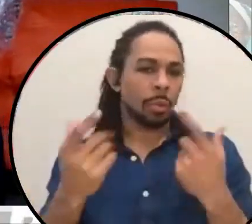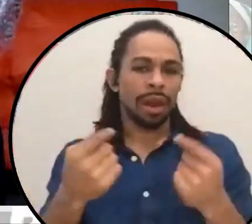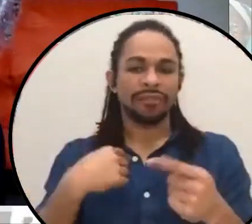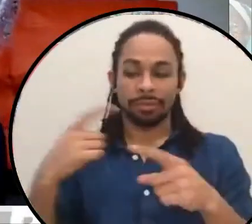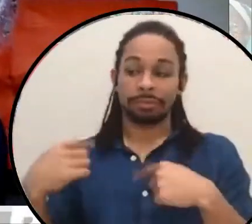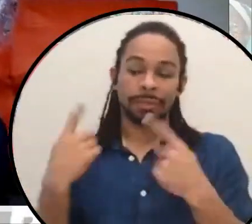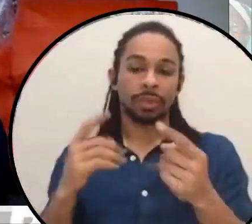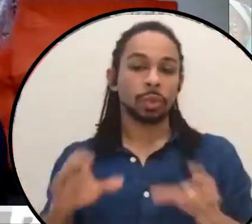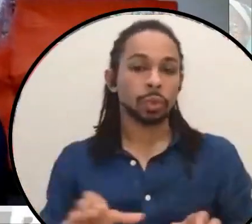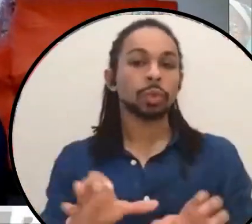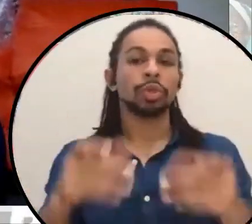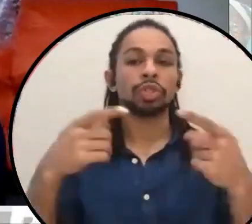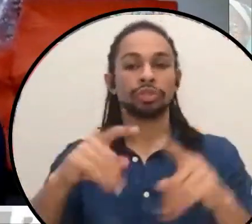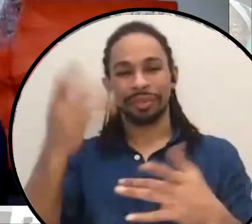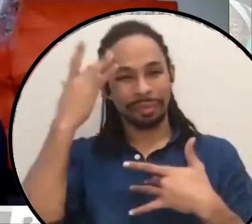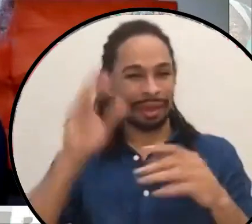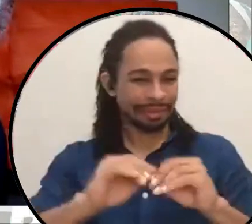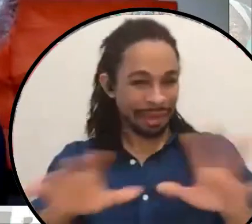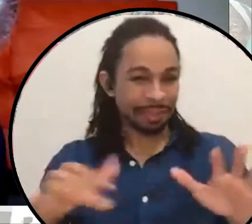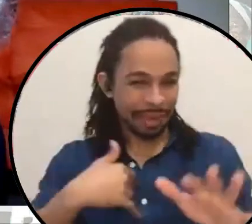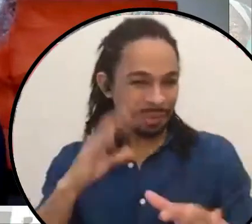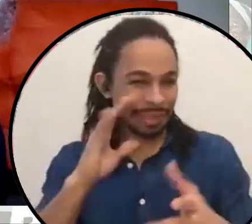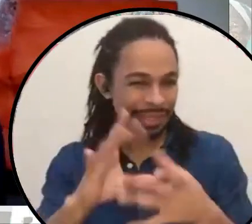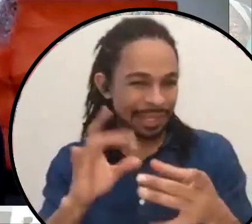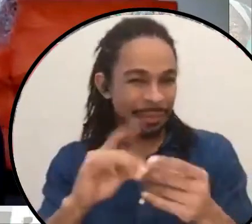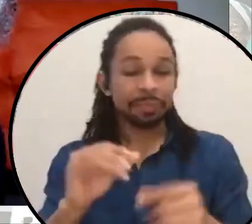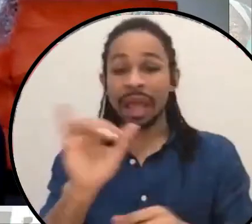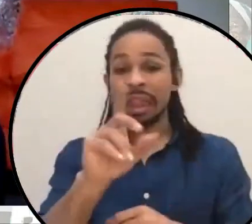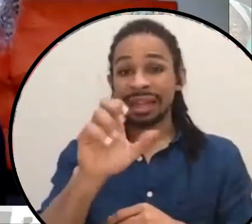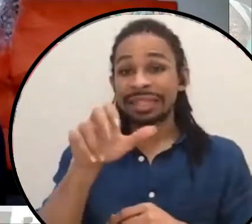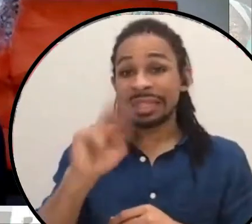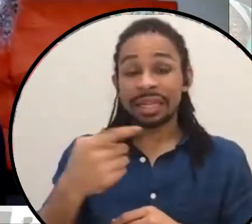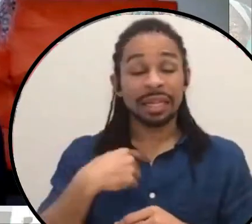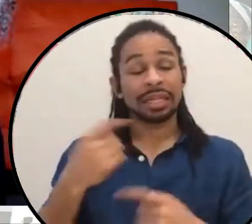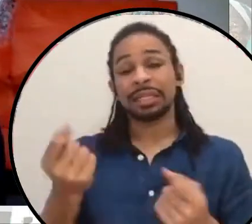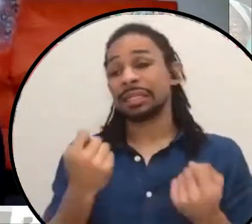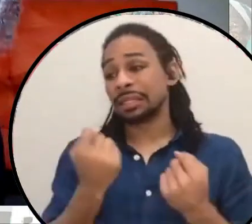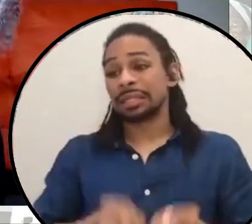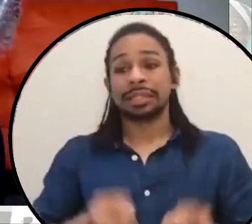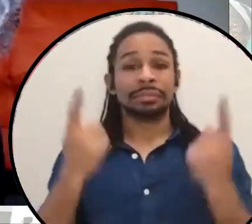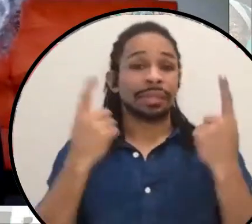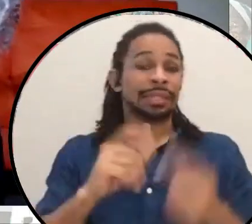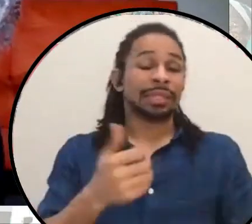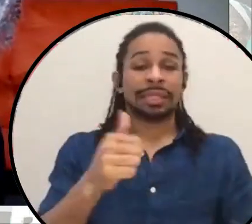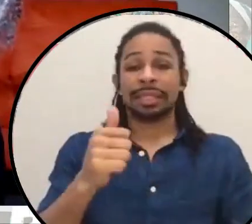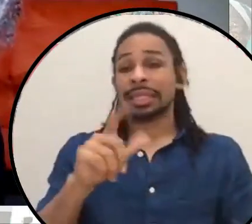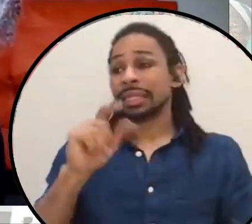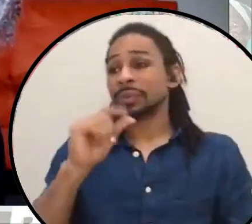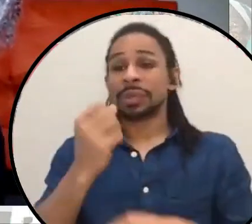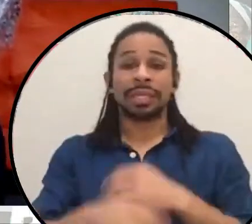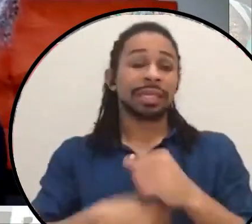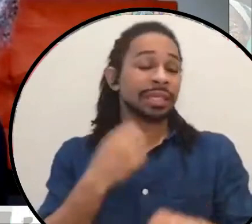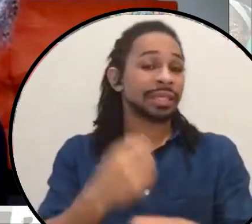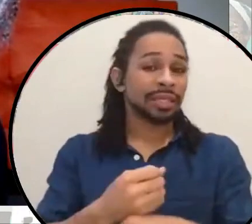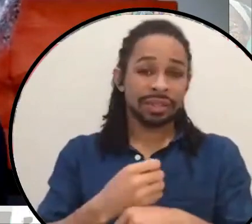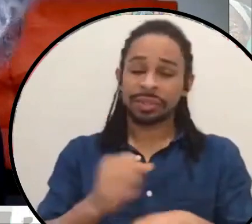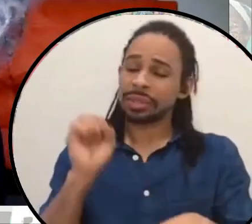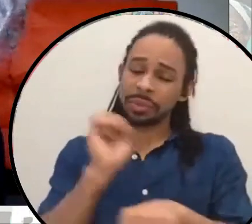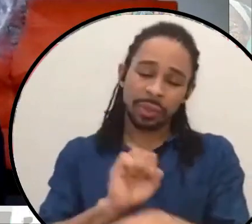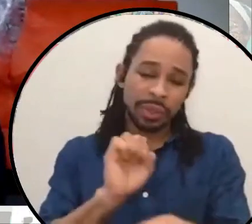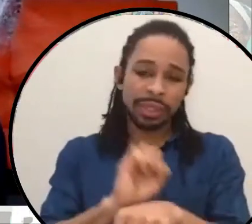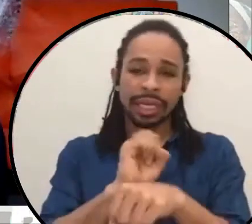in the pandemic. Um, like Dean, I've spent decades doing various kinds of things involving abolition,